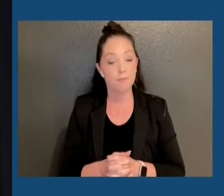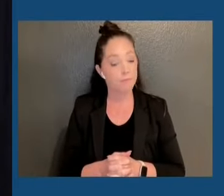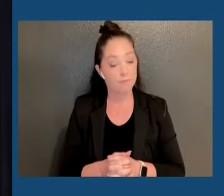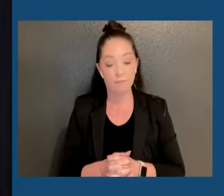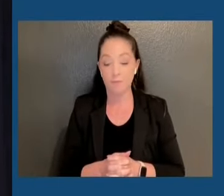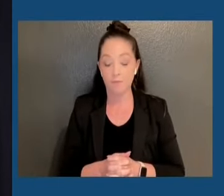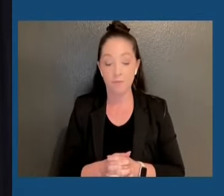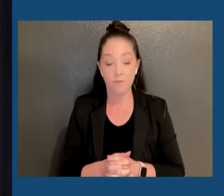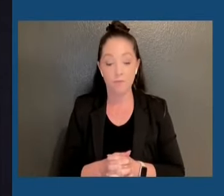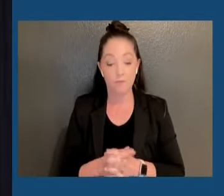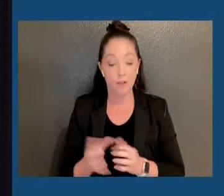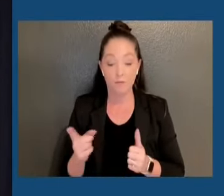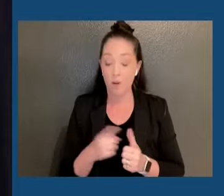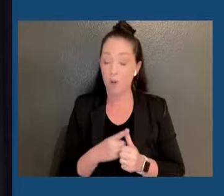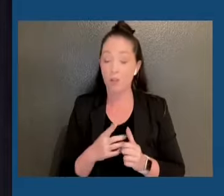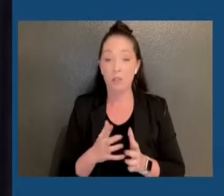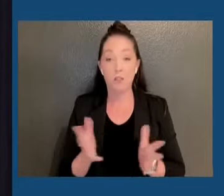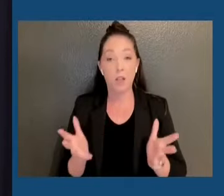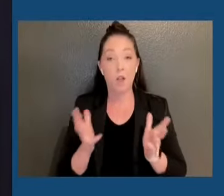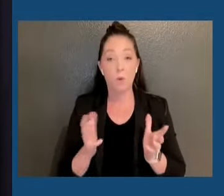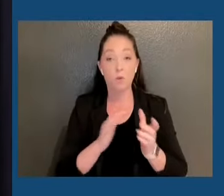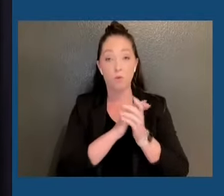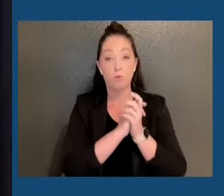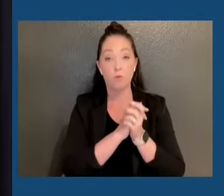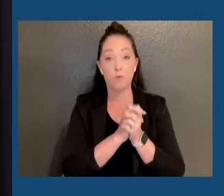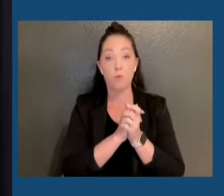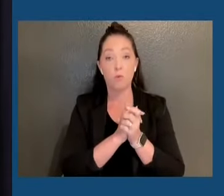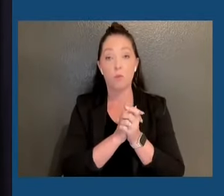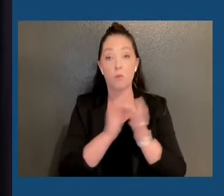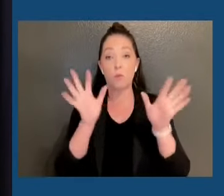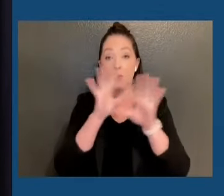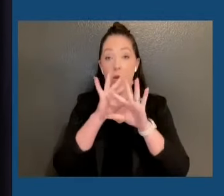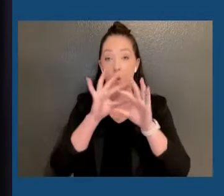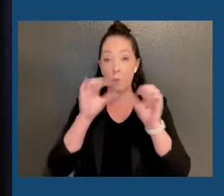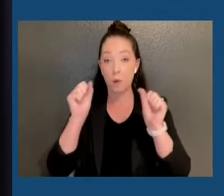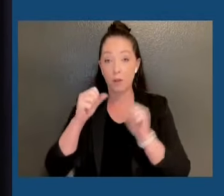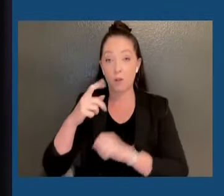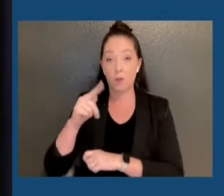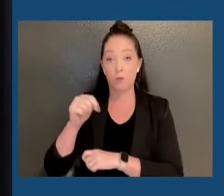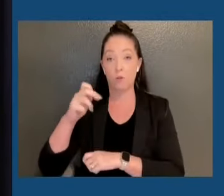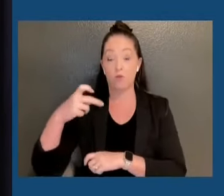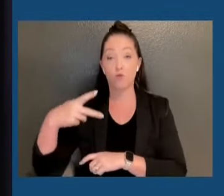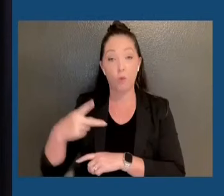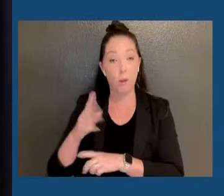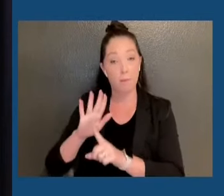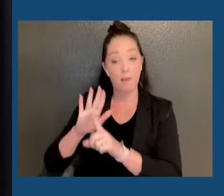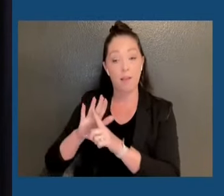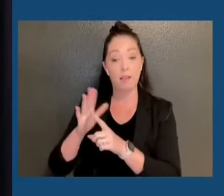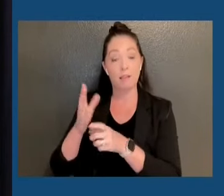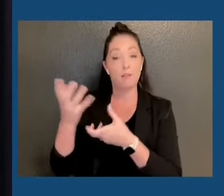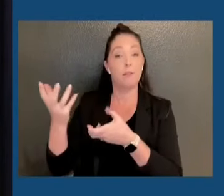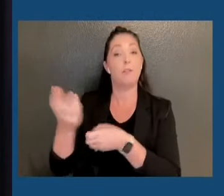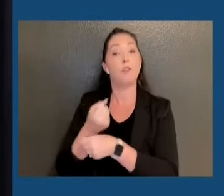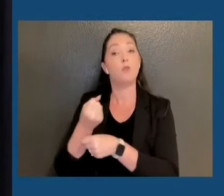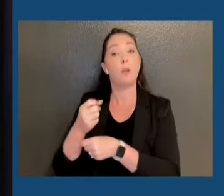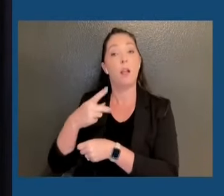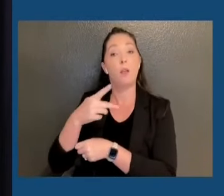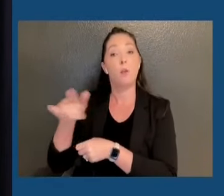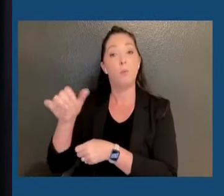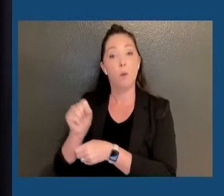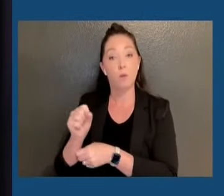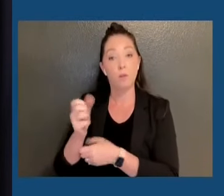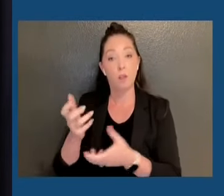First of all, I want to congratulate President-elect Trump on his victory at the polls and commend Vice